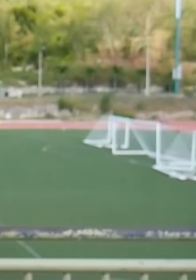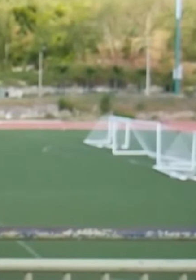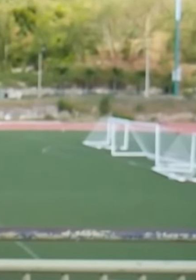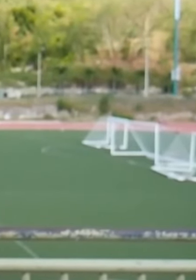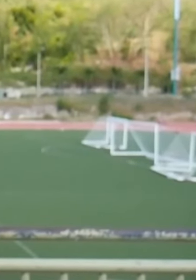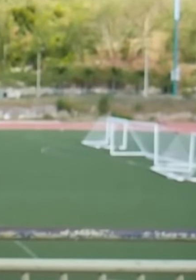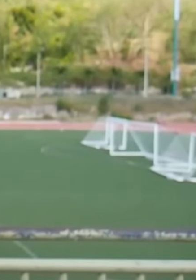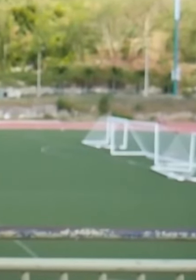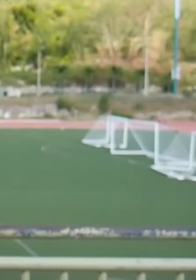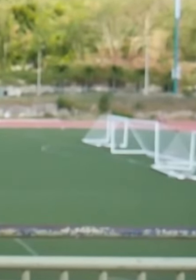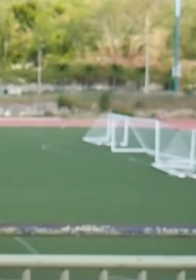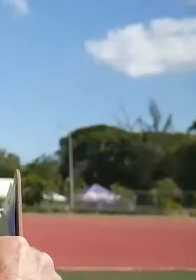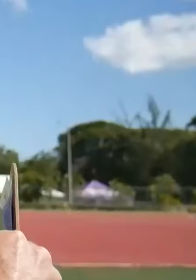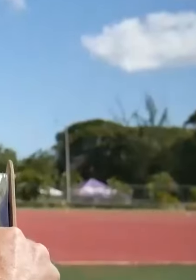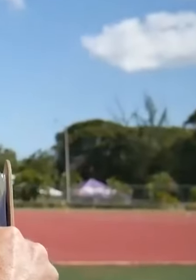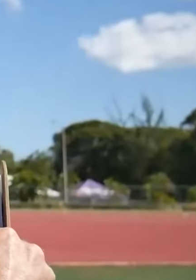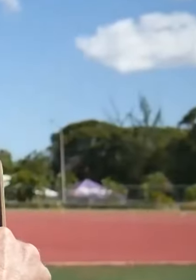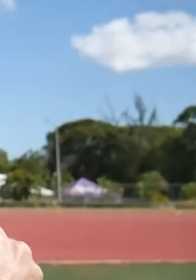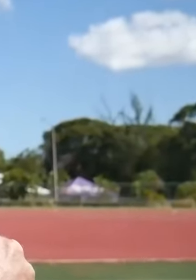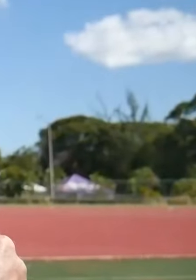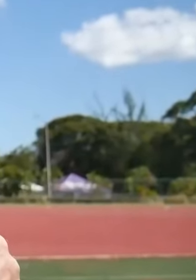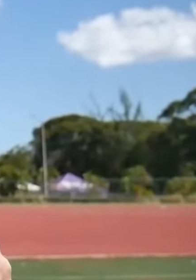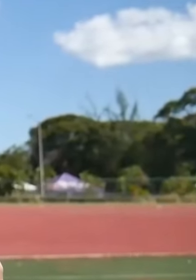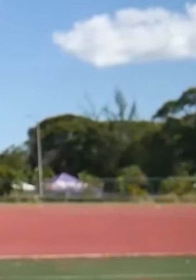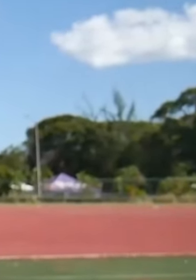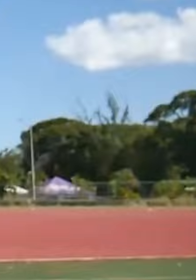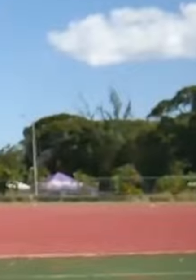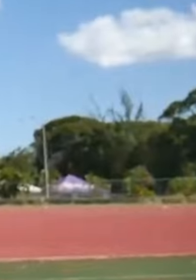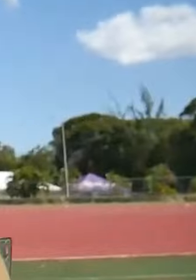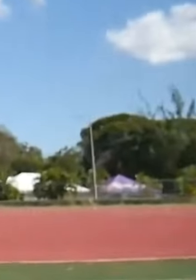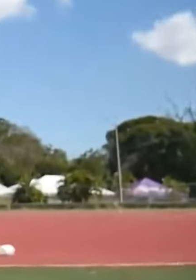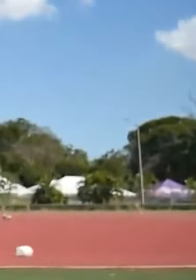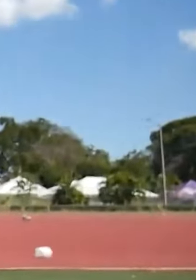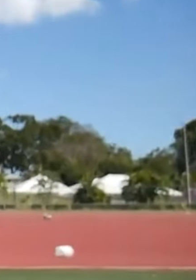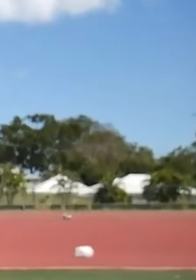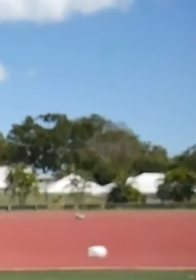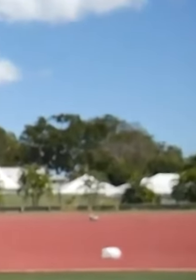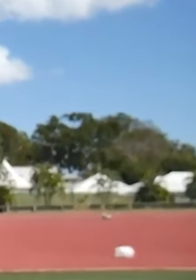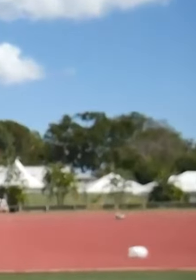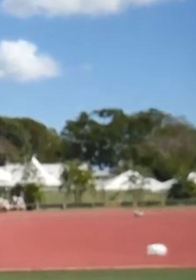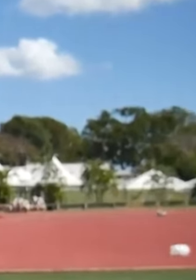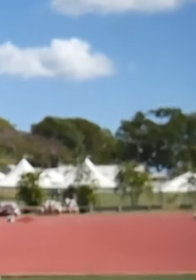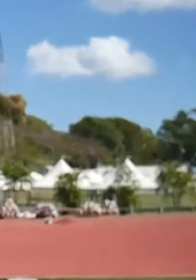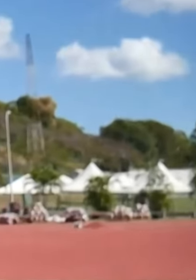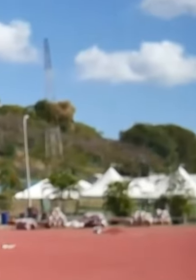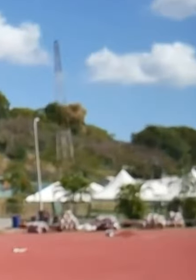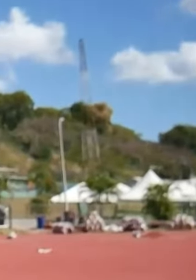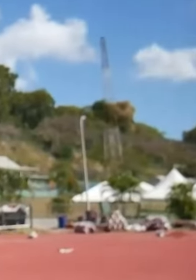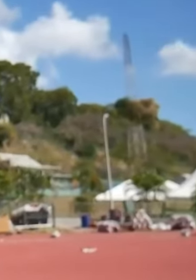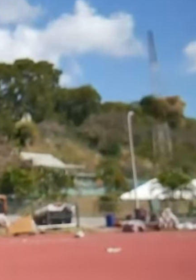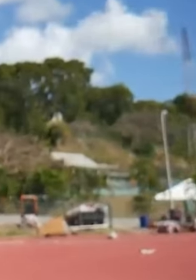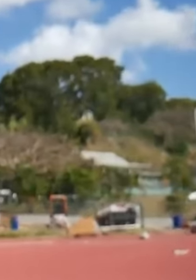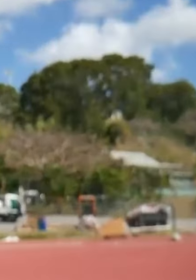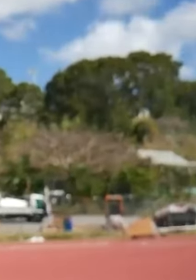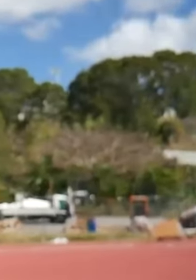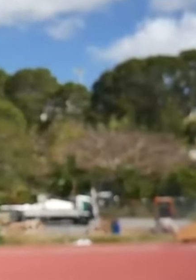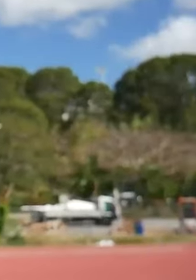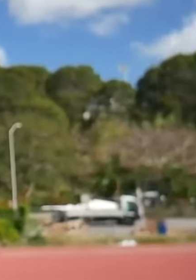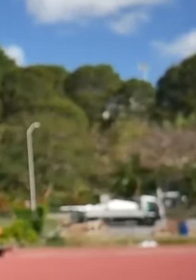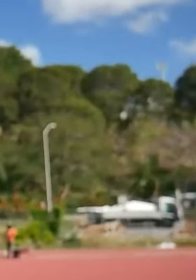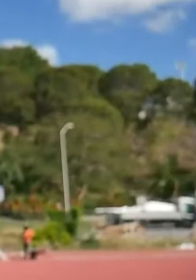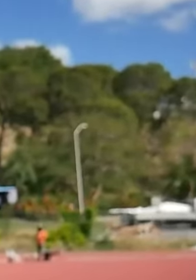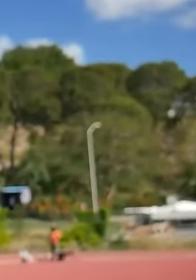the day, hopefully we'll have that certification. The relaying process started back in January and Dr. Allin explained why it took a bit longer than